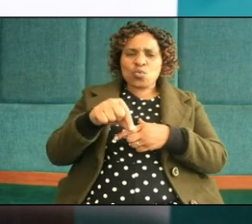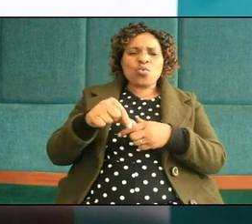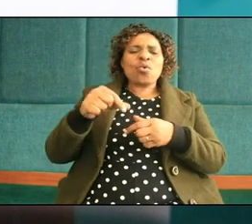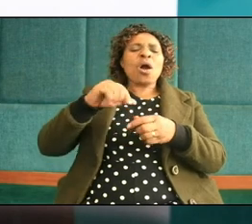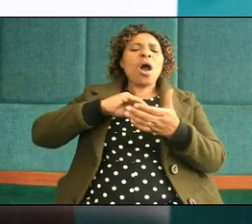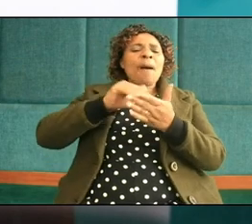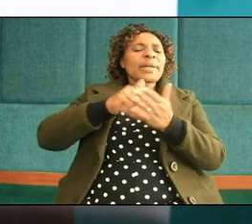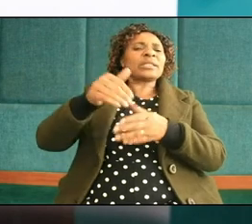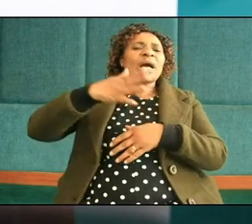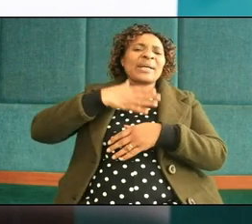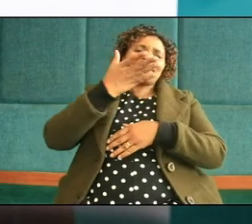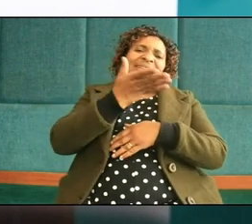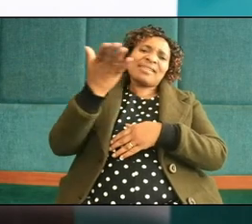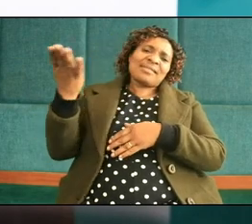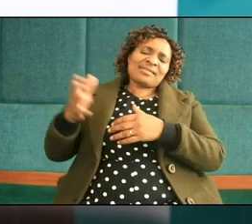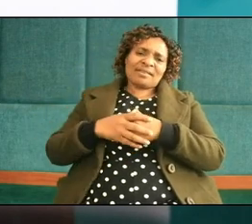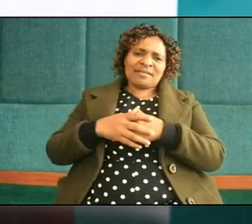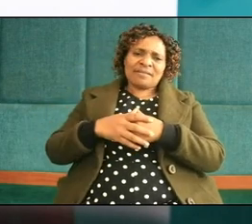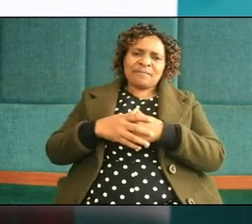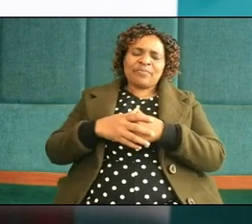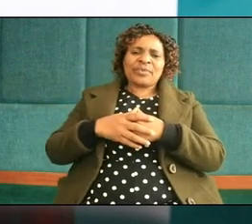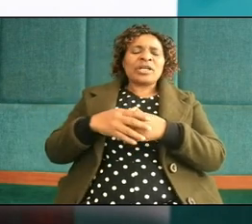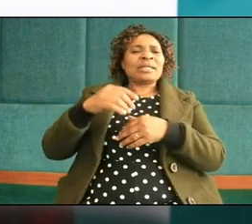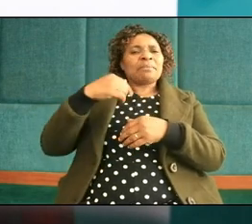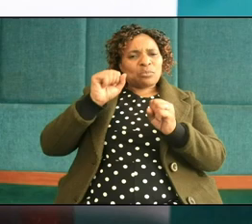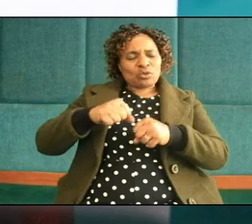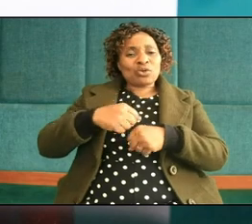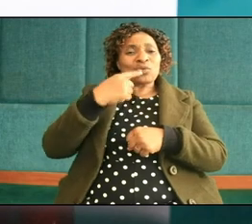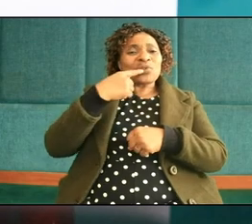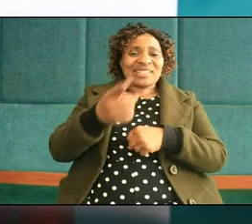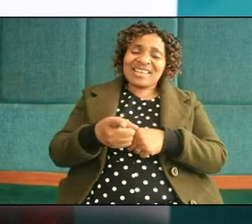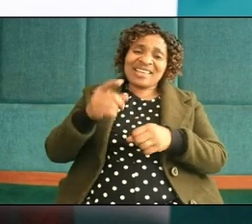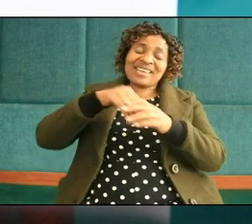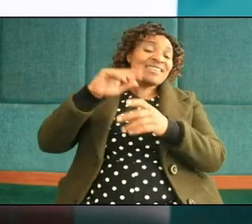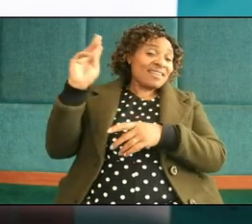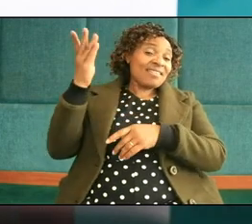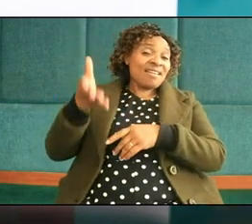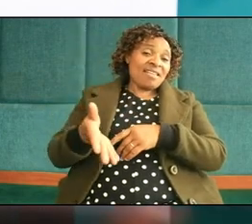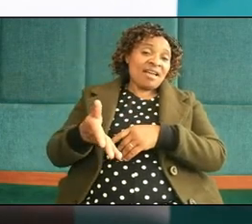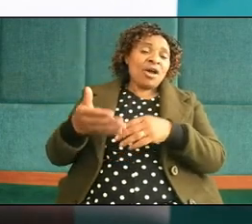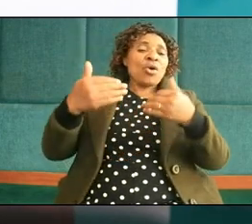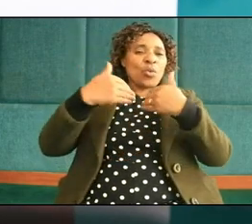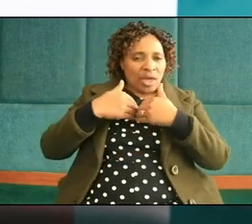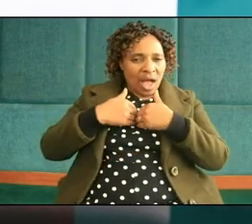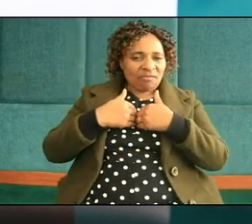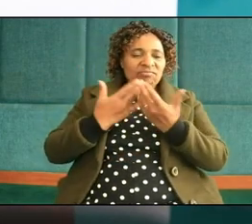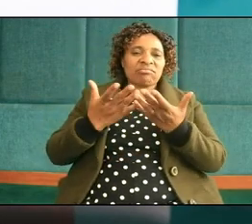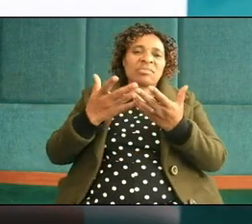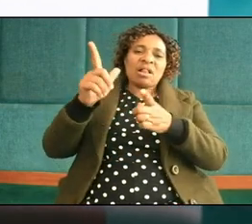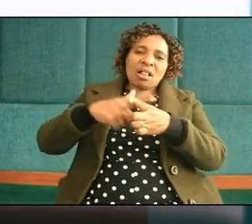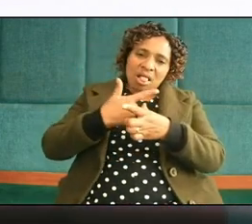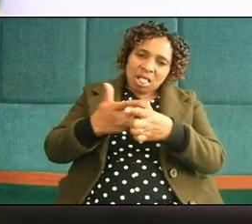I am amazed to say that even in Kenya we have now homosexuals